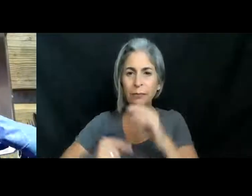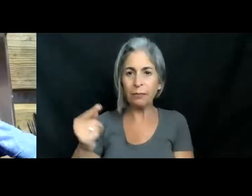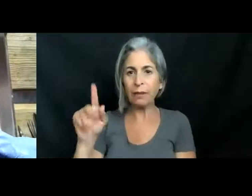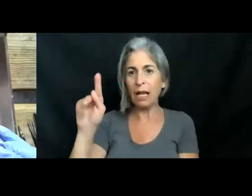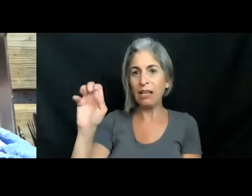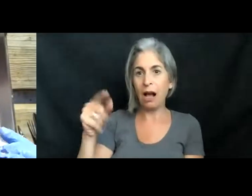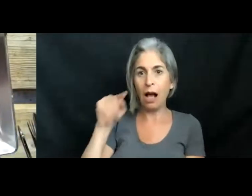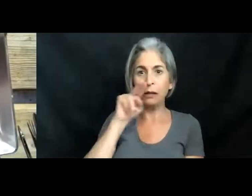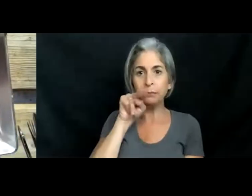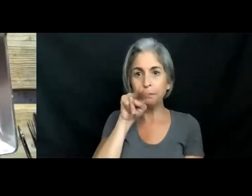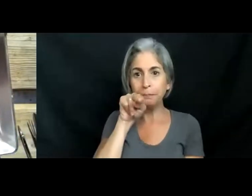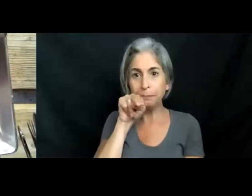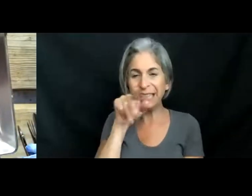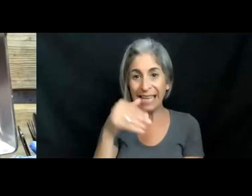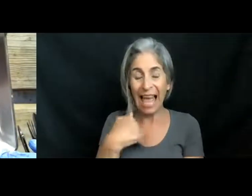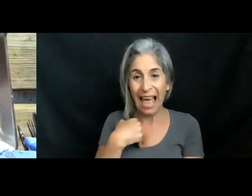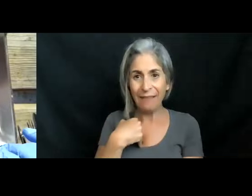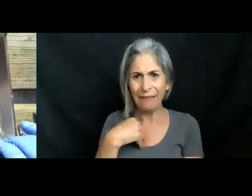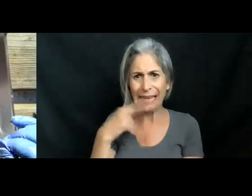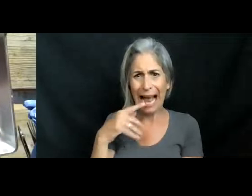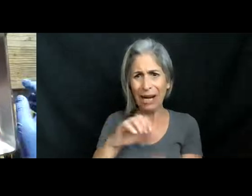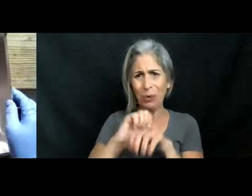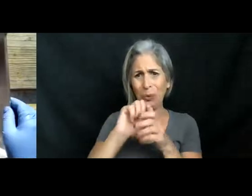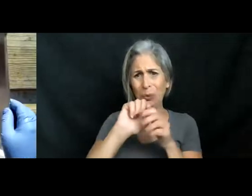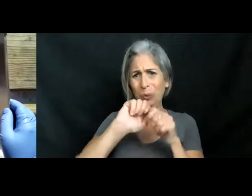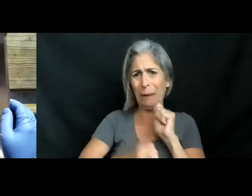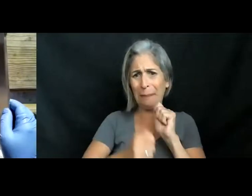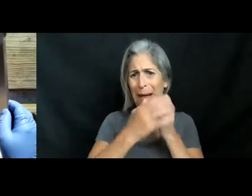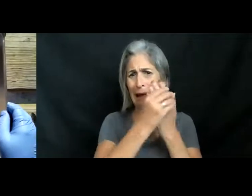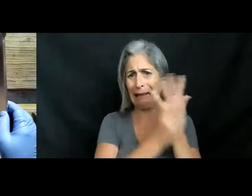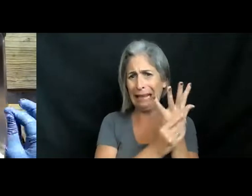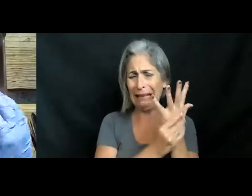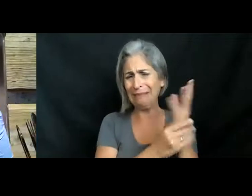tongue in there. And I think I just ripped my glove on him. So that's unfortunate.